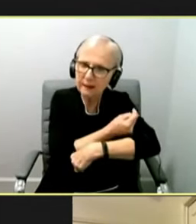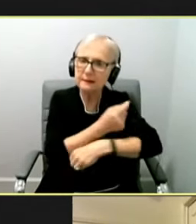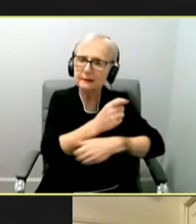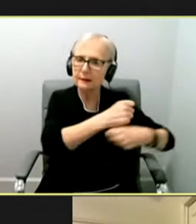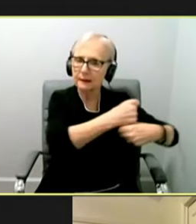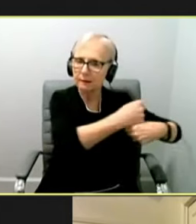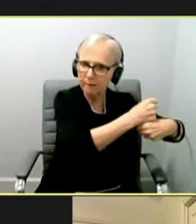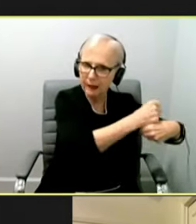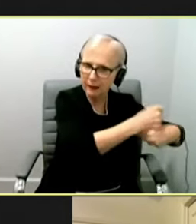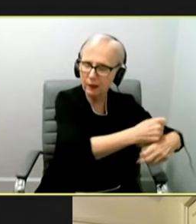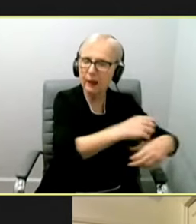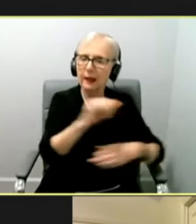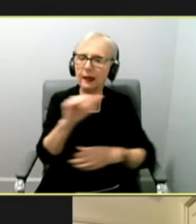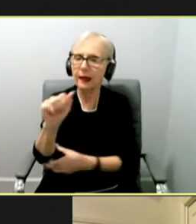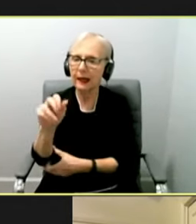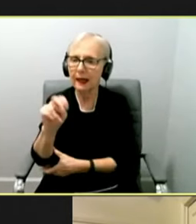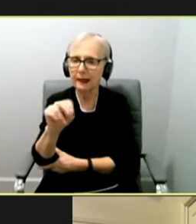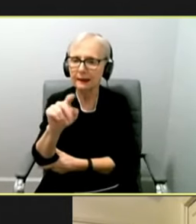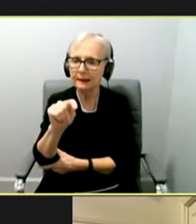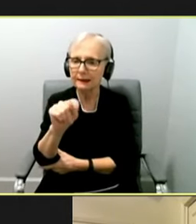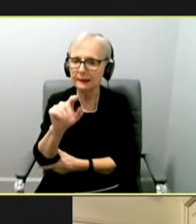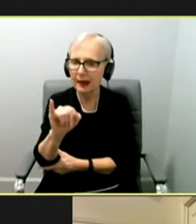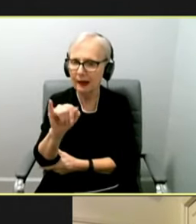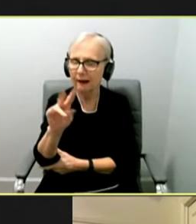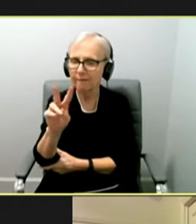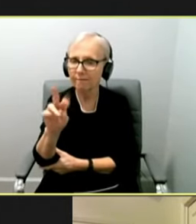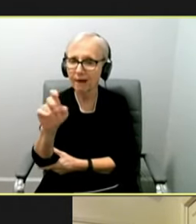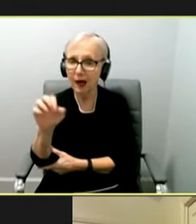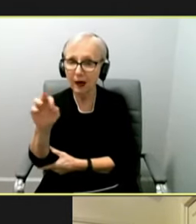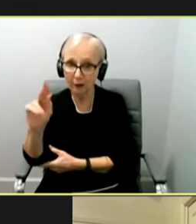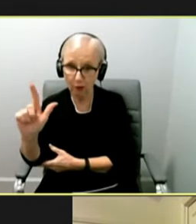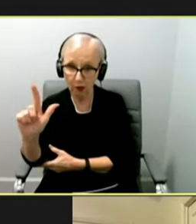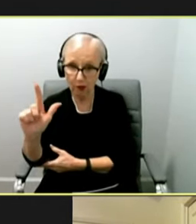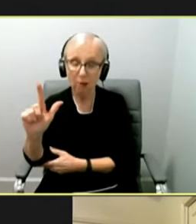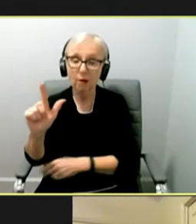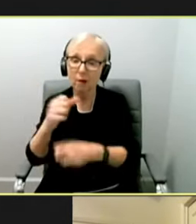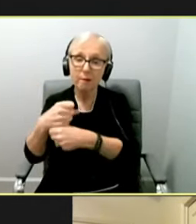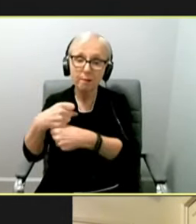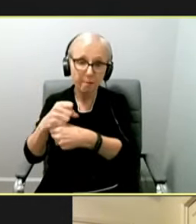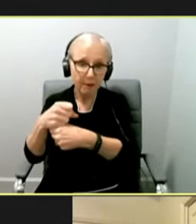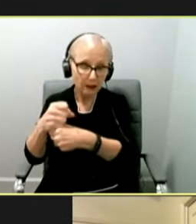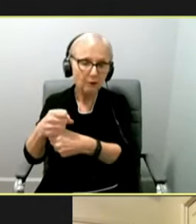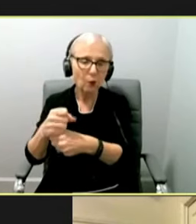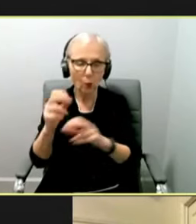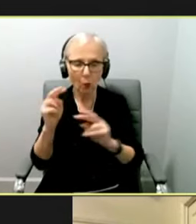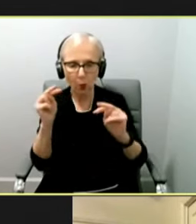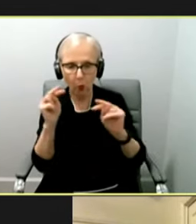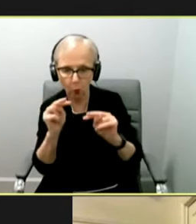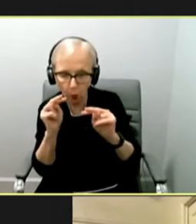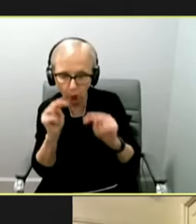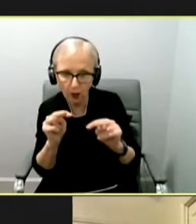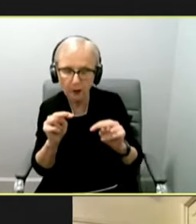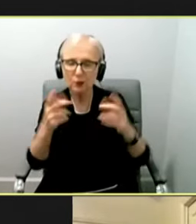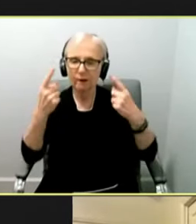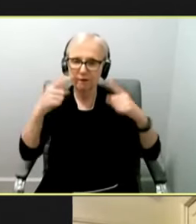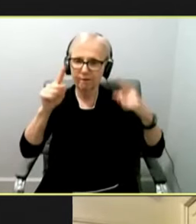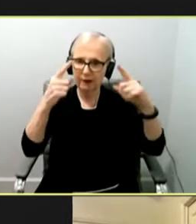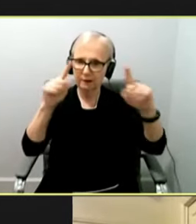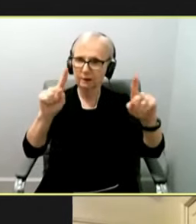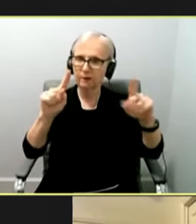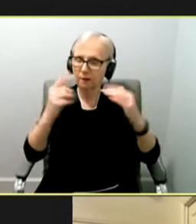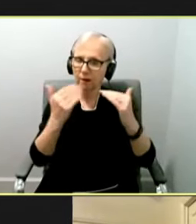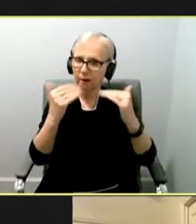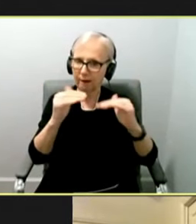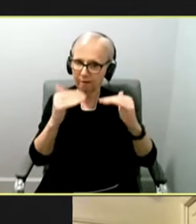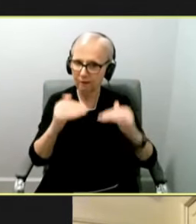antiviral manufacturers are certainly going to be paying close attention to vaccine effectiveness and antiviral effectiveness. And